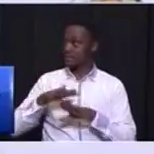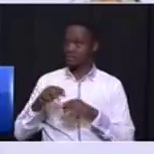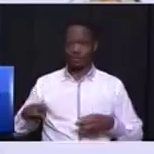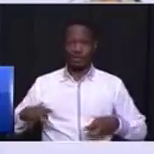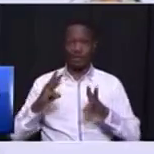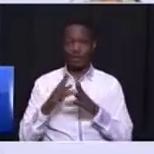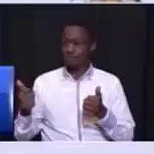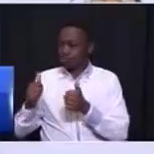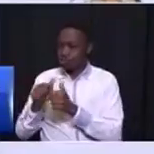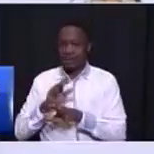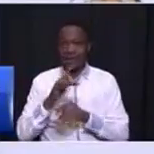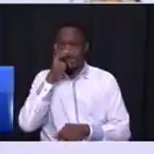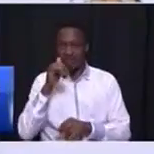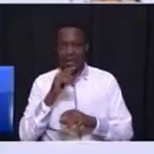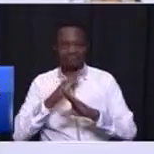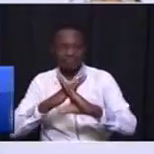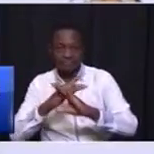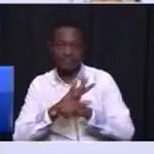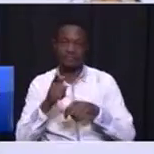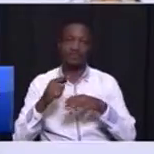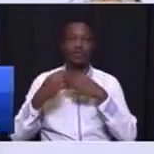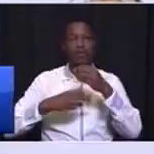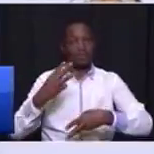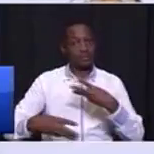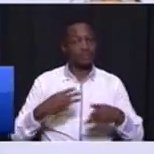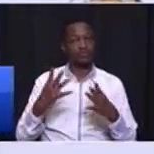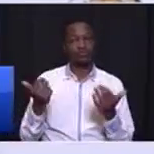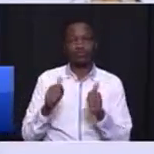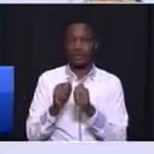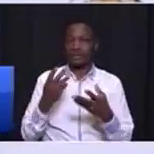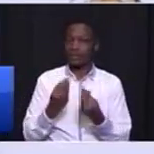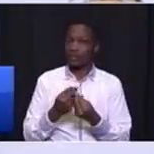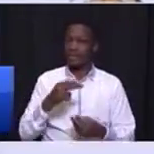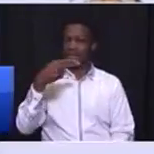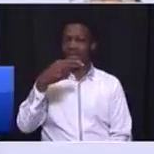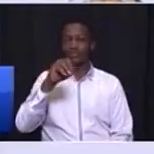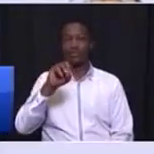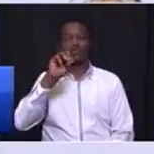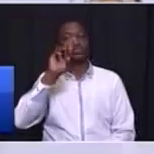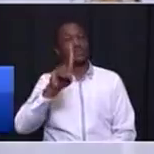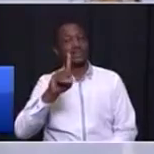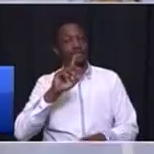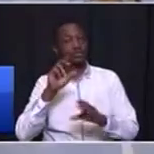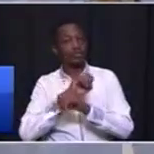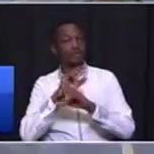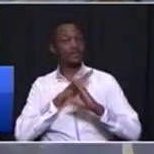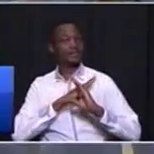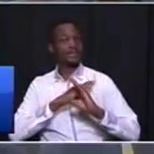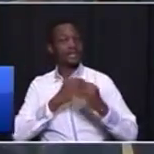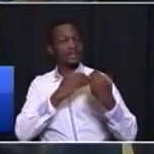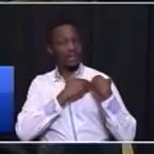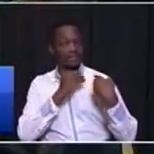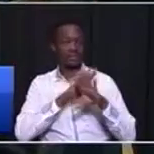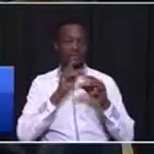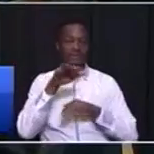joining anti-crime operations, together with the HOT of Sub-Safety and the provincial